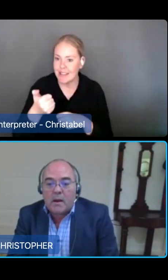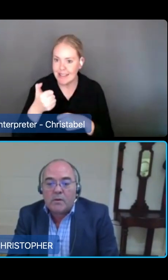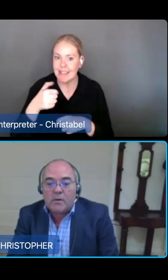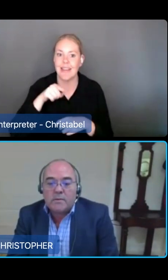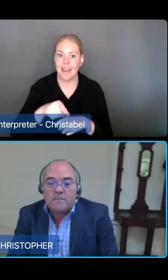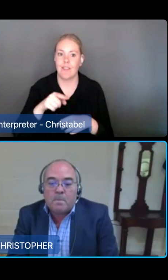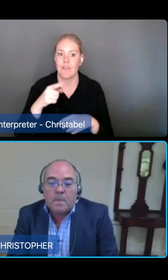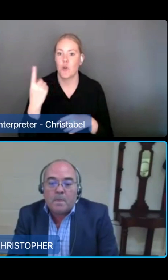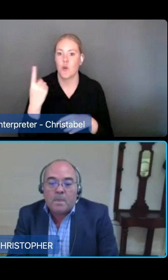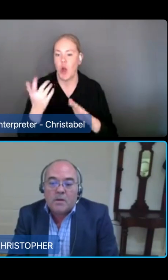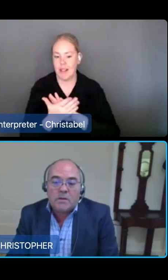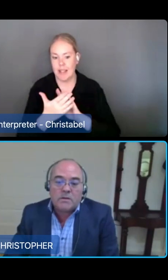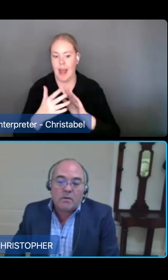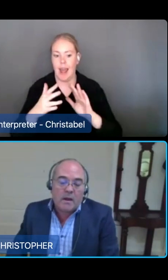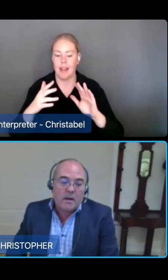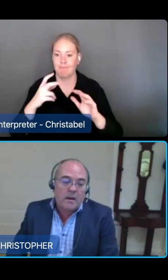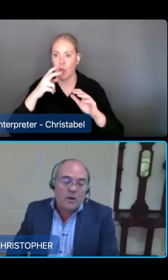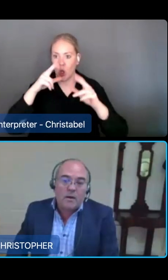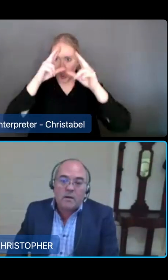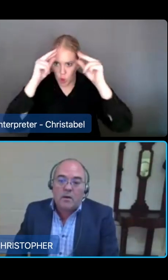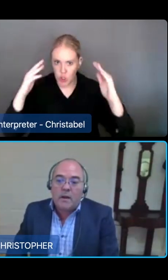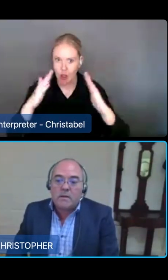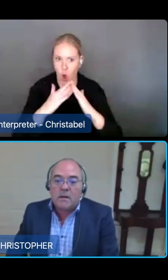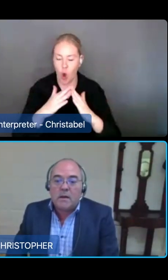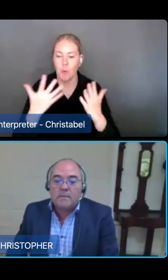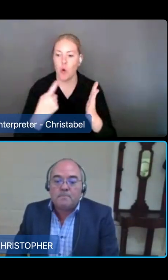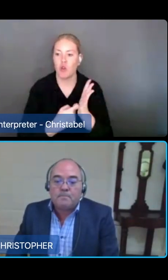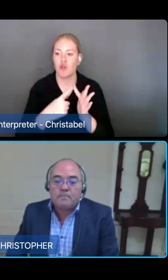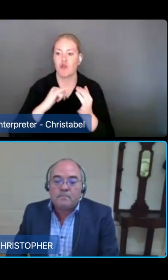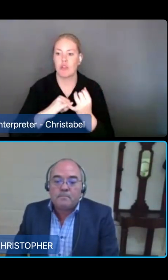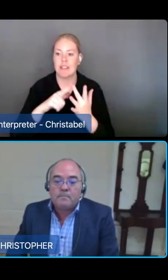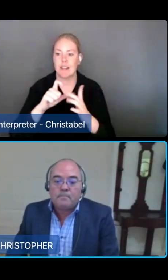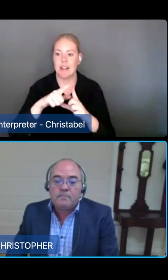categories. These changes are outlined on the next slide.